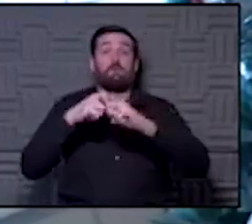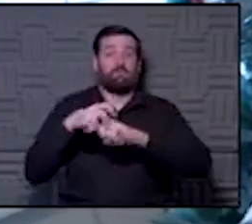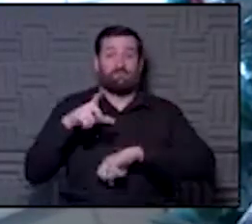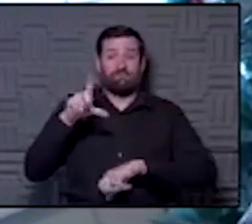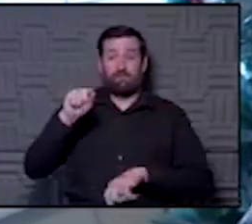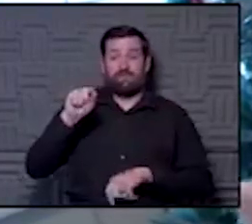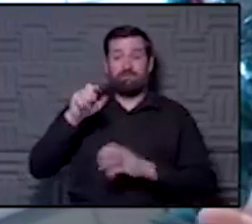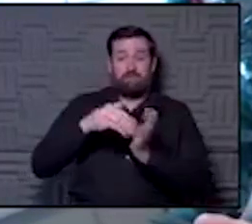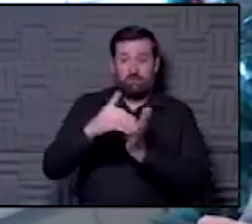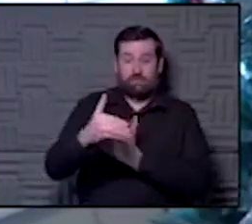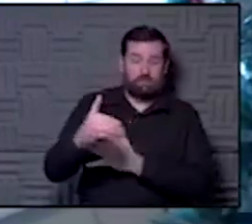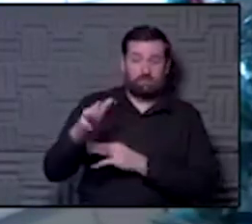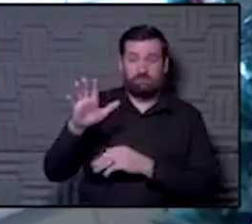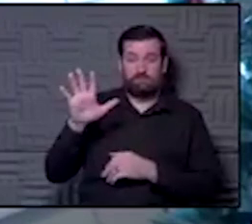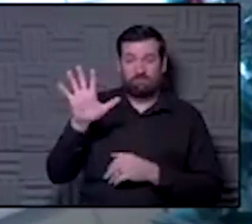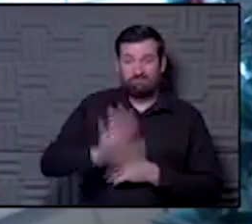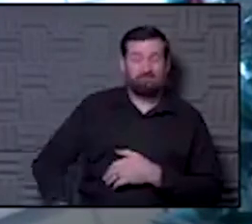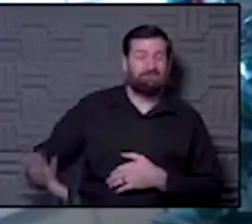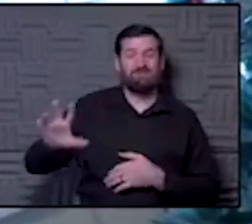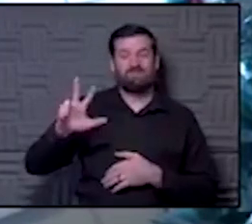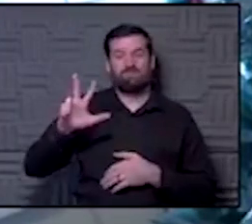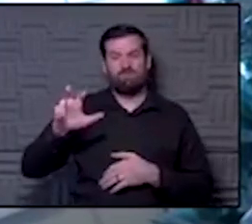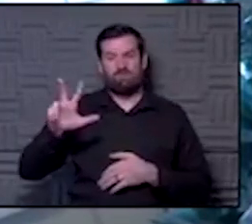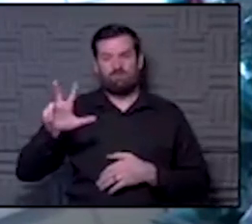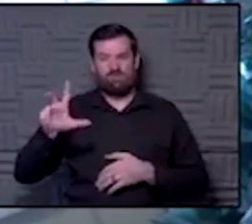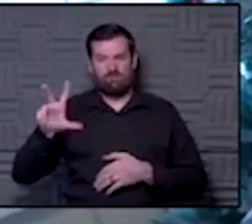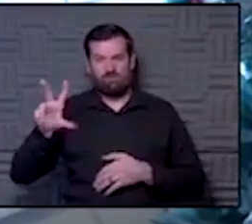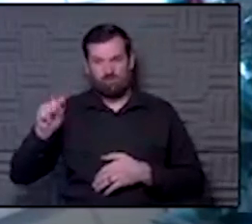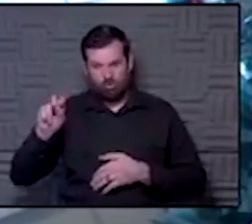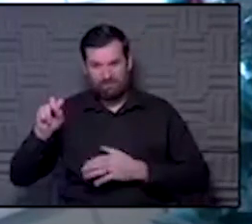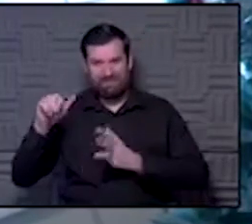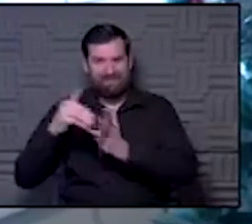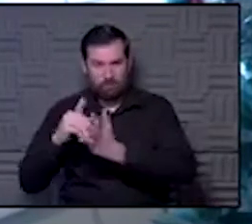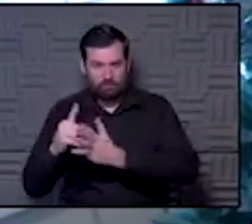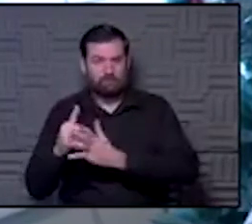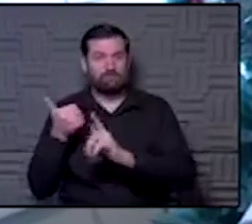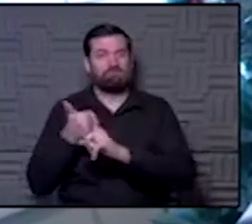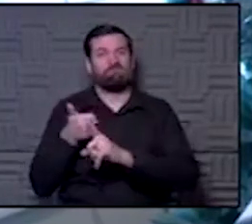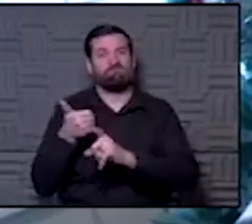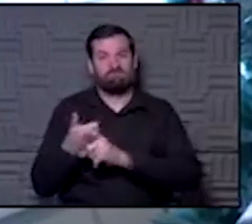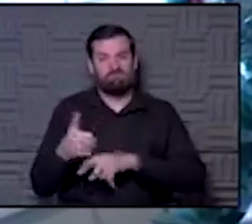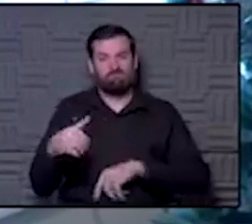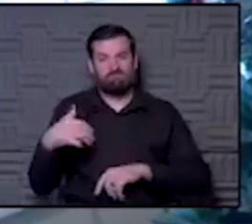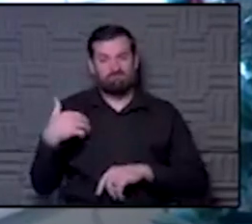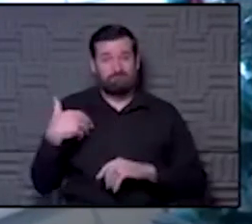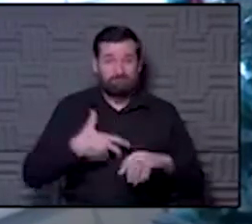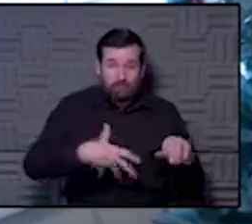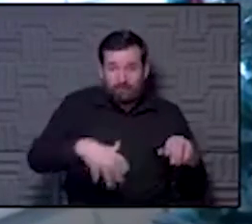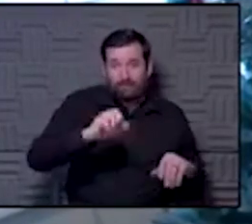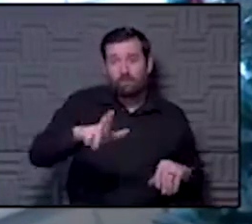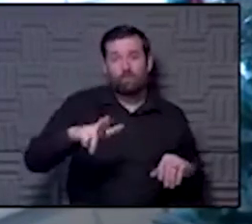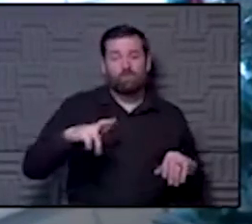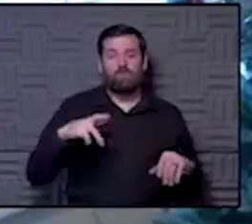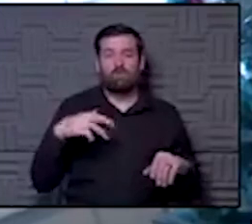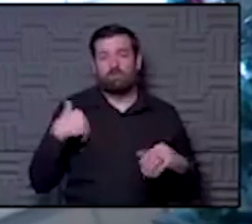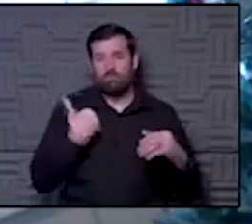workers is about 330,000 are going to be pregnant or breastfeeding. And many of them are frontline